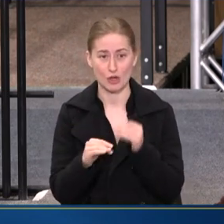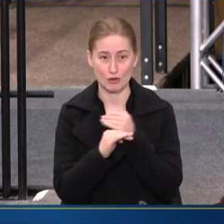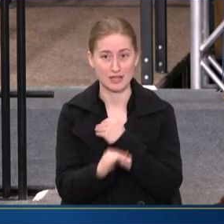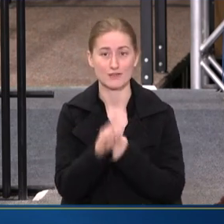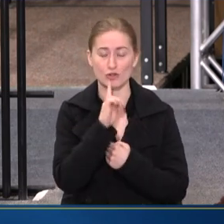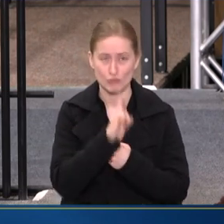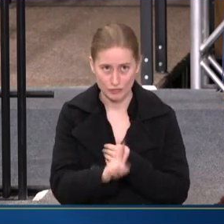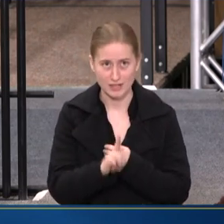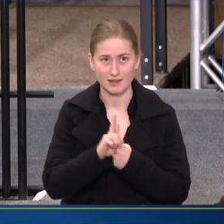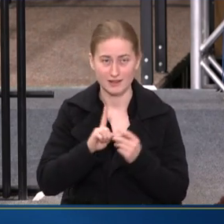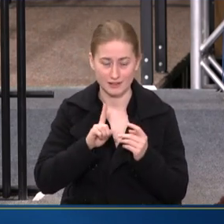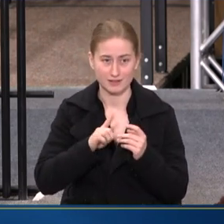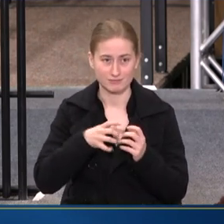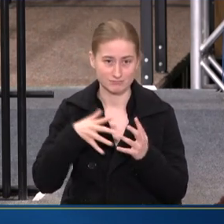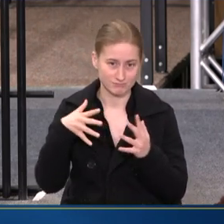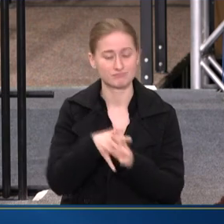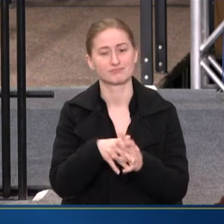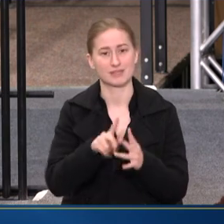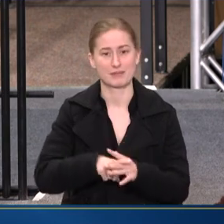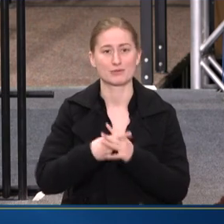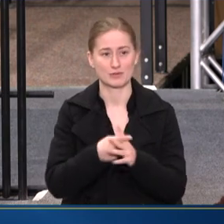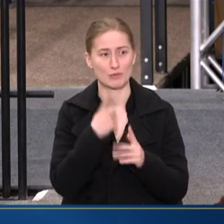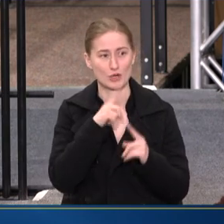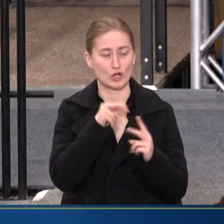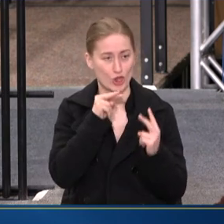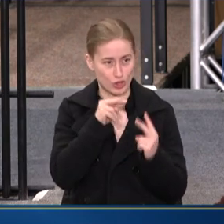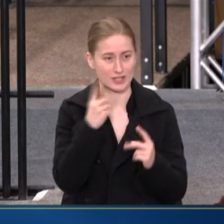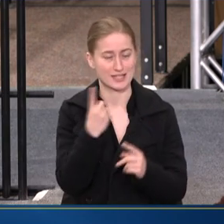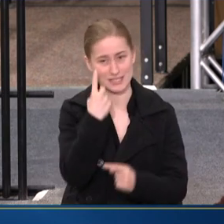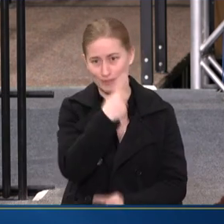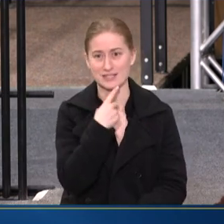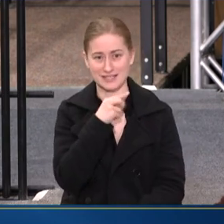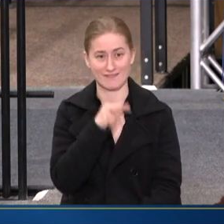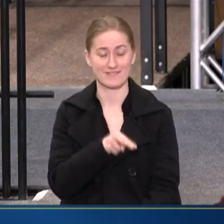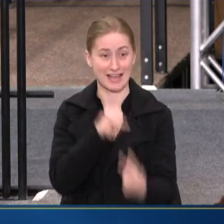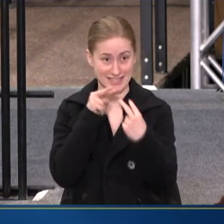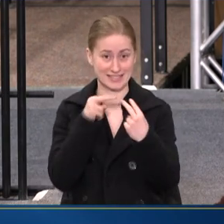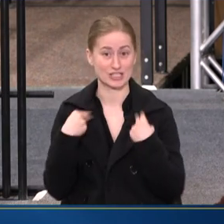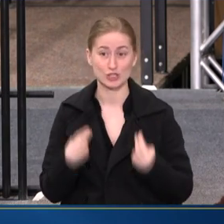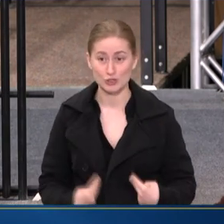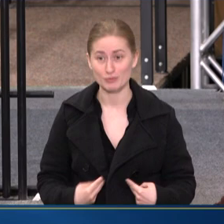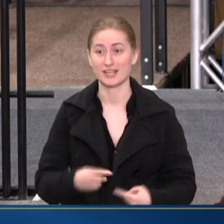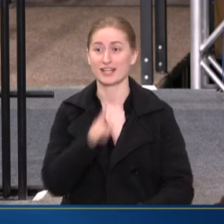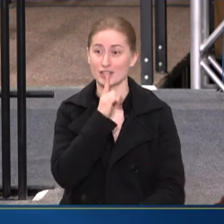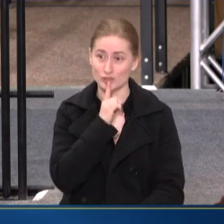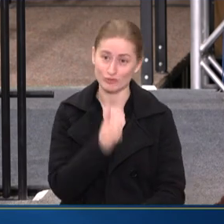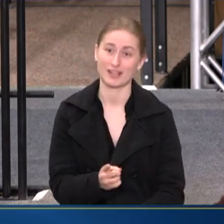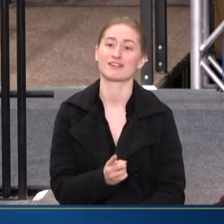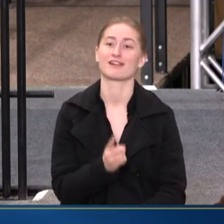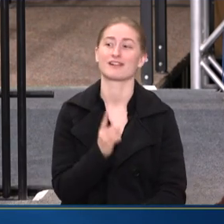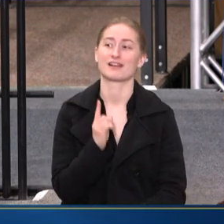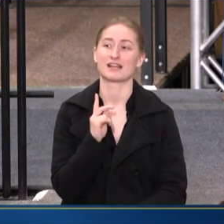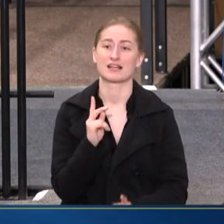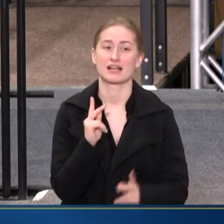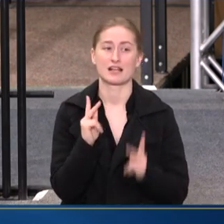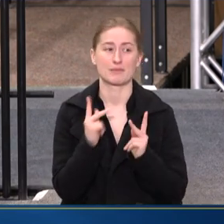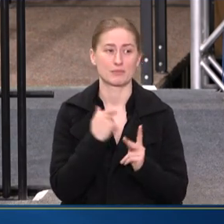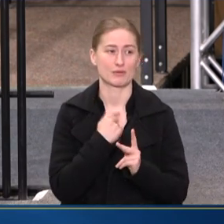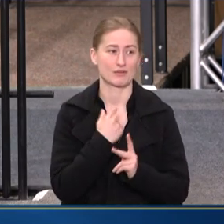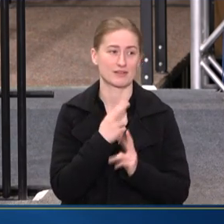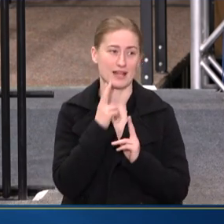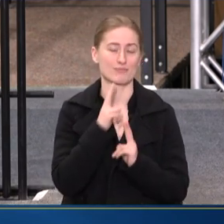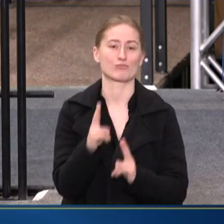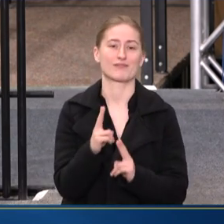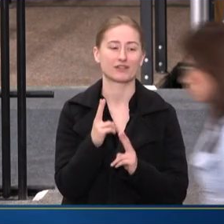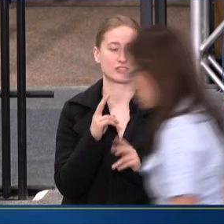REAL IMPLEMENTATION, WHEN YOU ARE LOOKING INTO SOMEONE'S FACE. IS HUMAN AND IT'S REAL. AND THE FOLKS THAT I AM PRIVILEGED TO BE